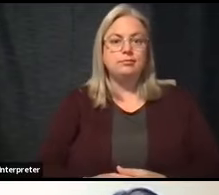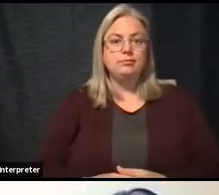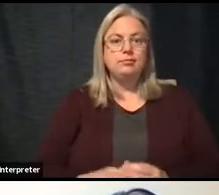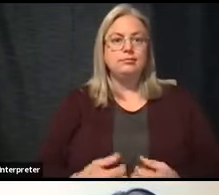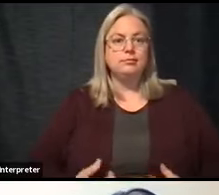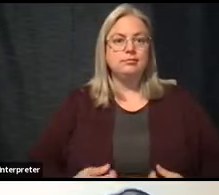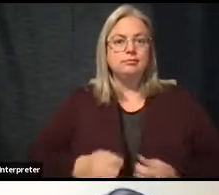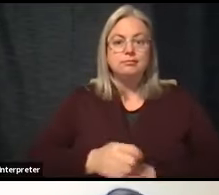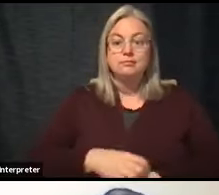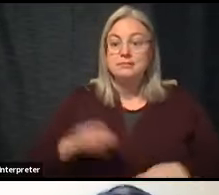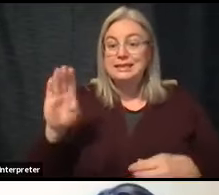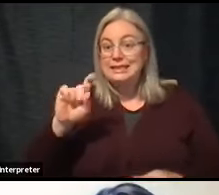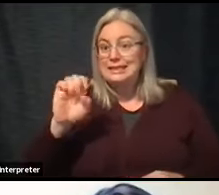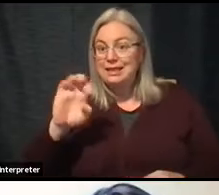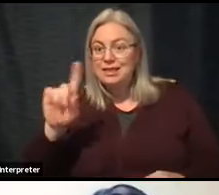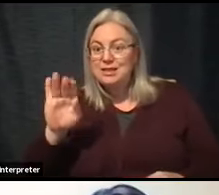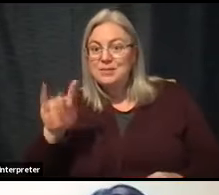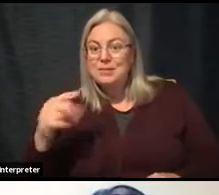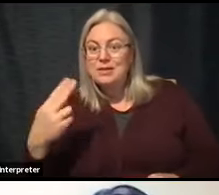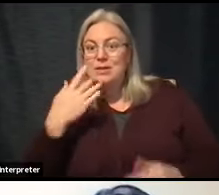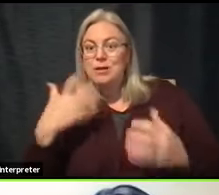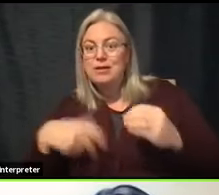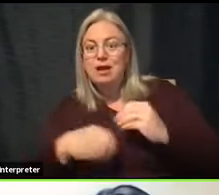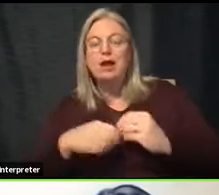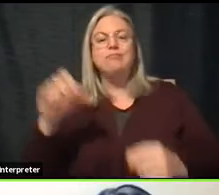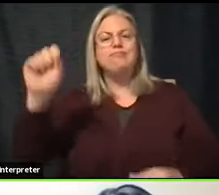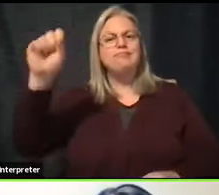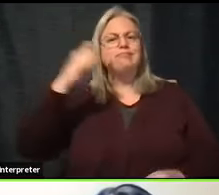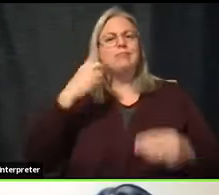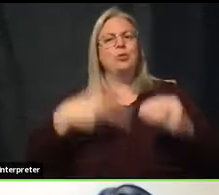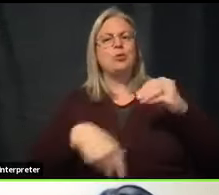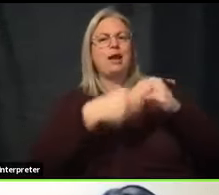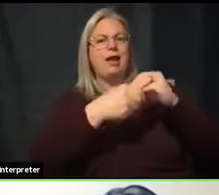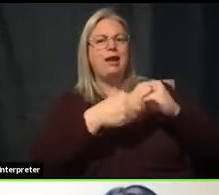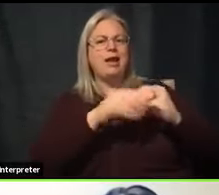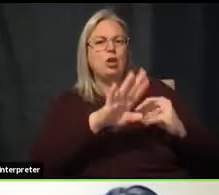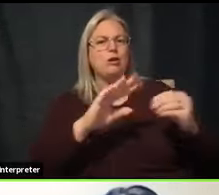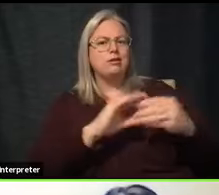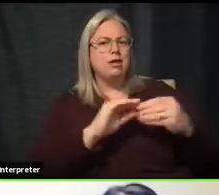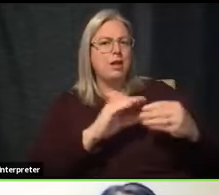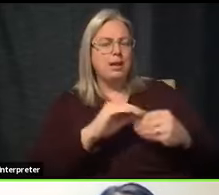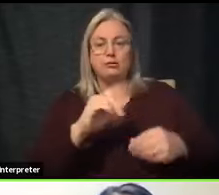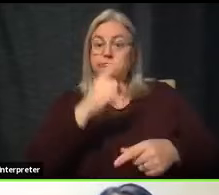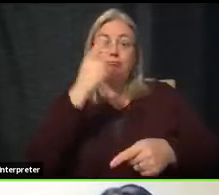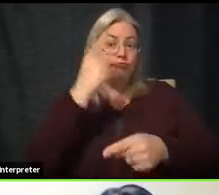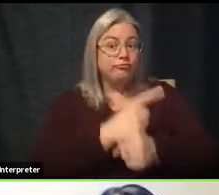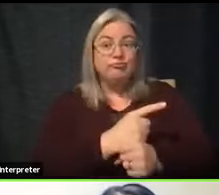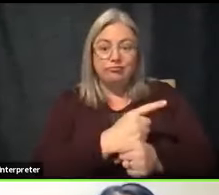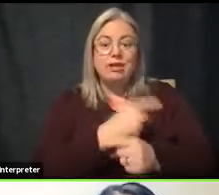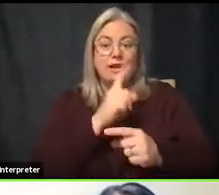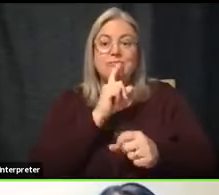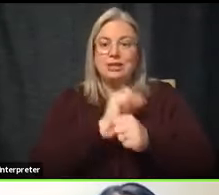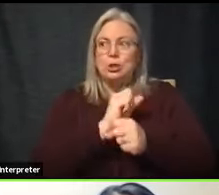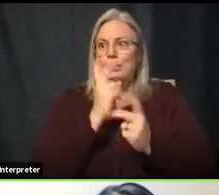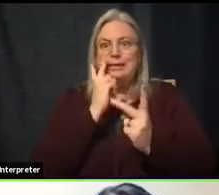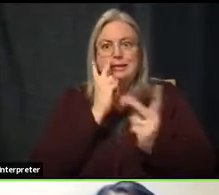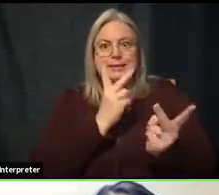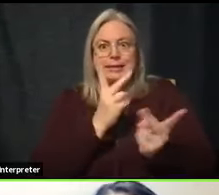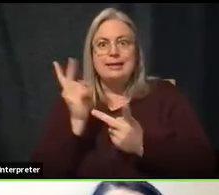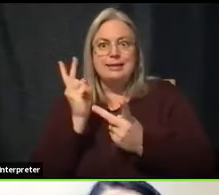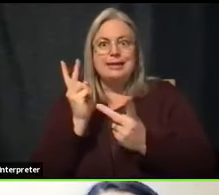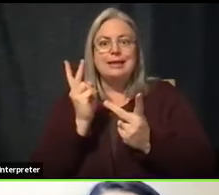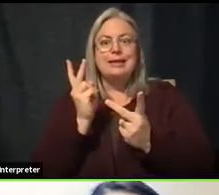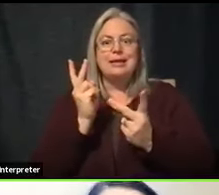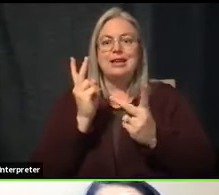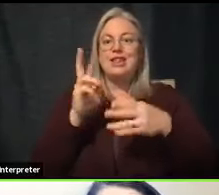Elizabeth, did you have something to add to that? Yeah, I was going to say, just jumping on, I think you're absolutely right, Dr. Erlila. You can actually start seeing sort of the